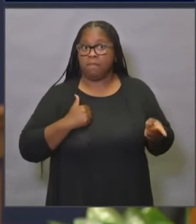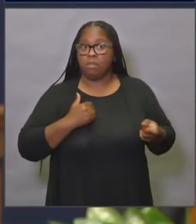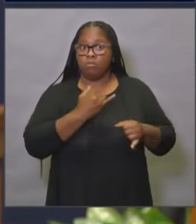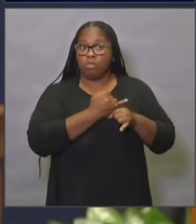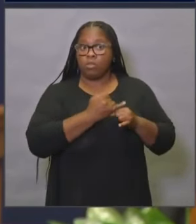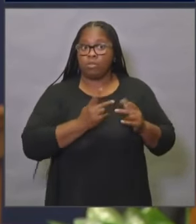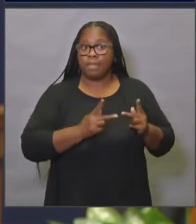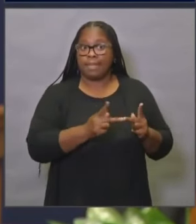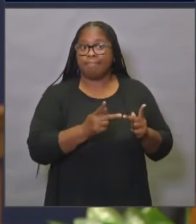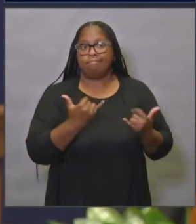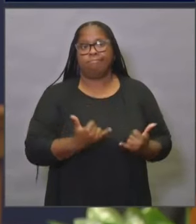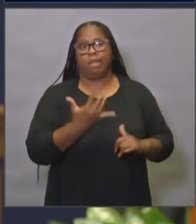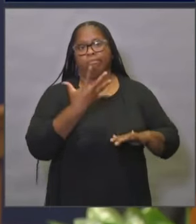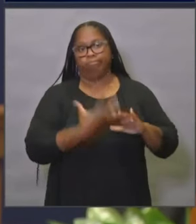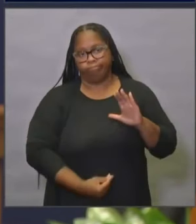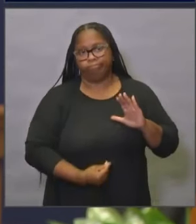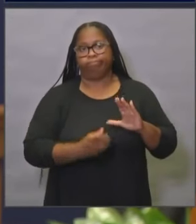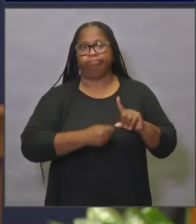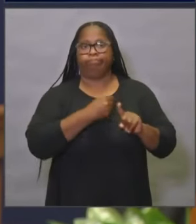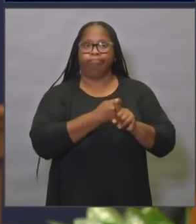have died from COVID-19.